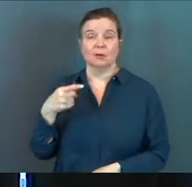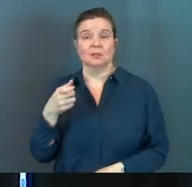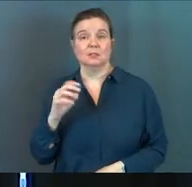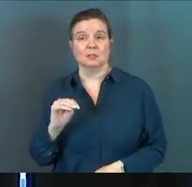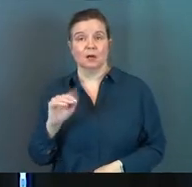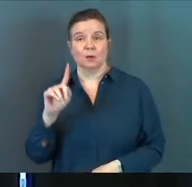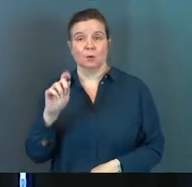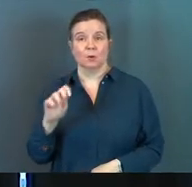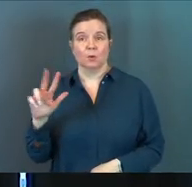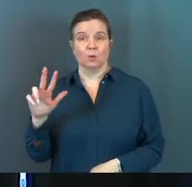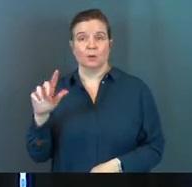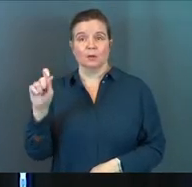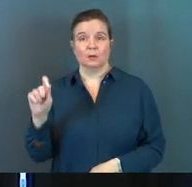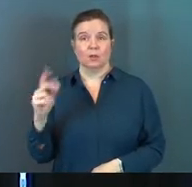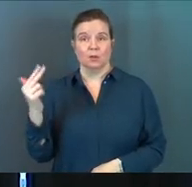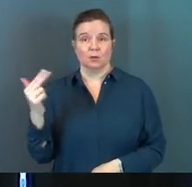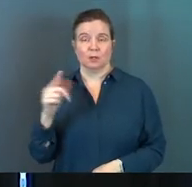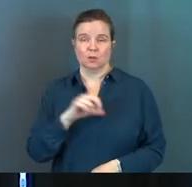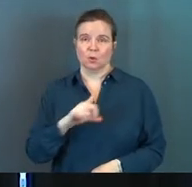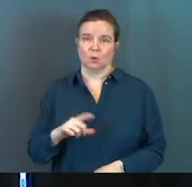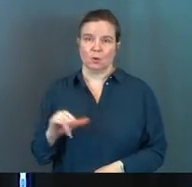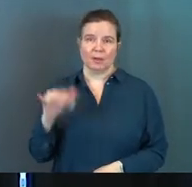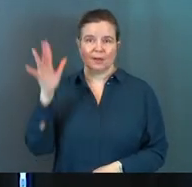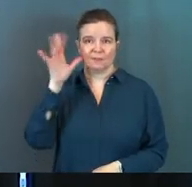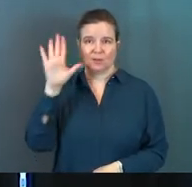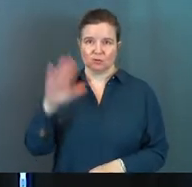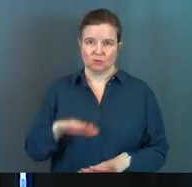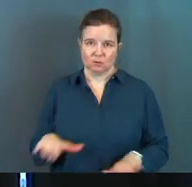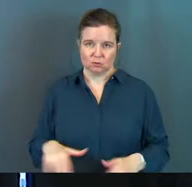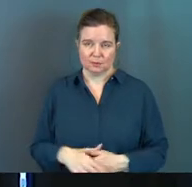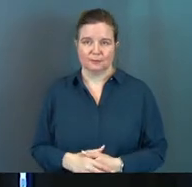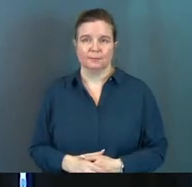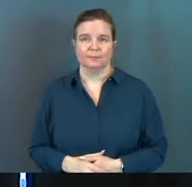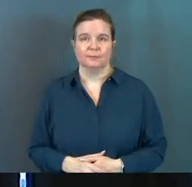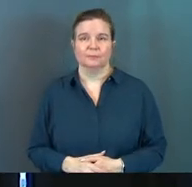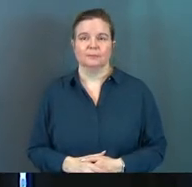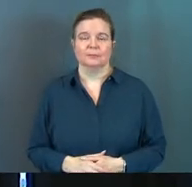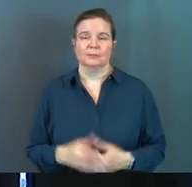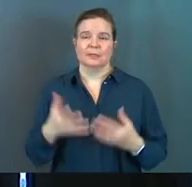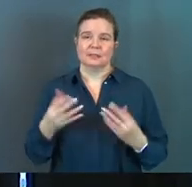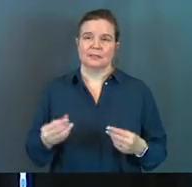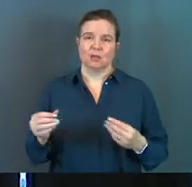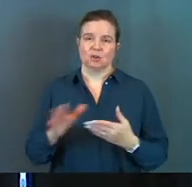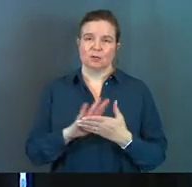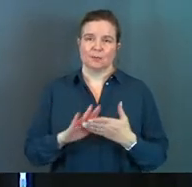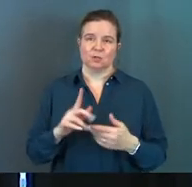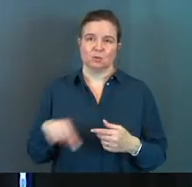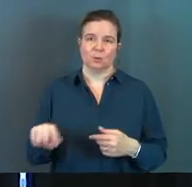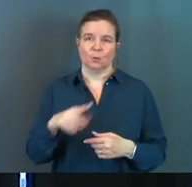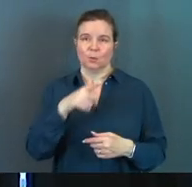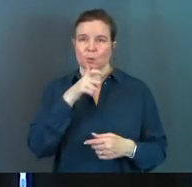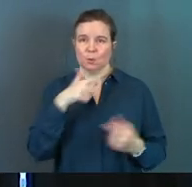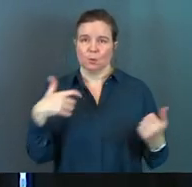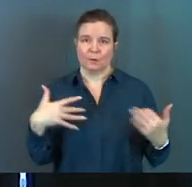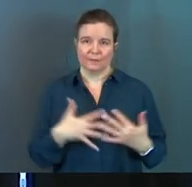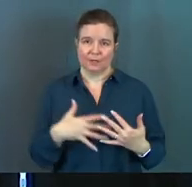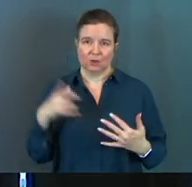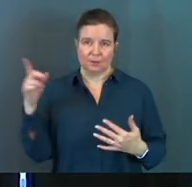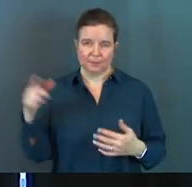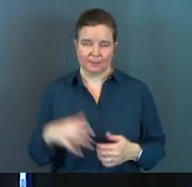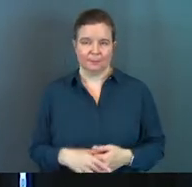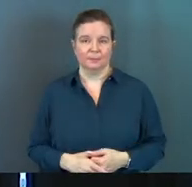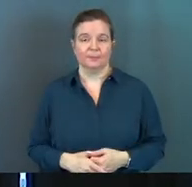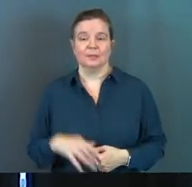Psalm 103.13 says, the Lord is like a father to his children, tender and compassionate to those who fear him.